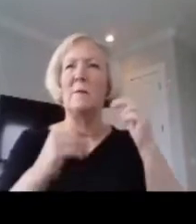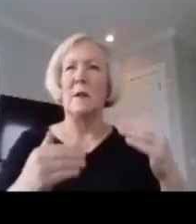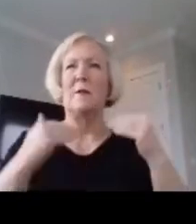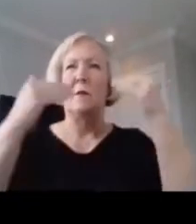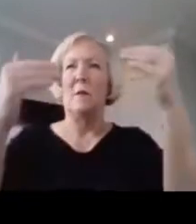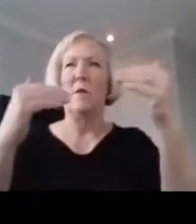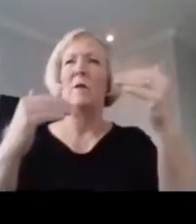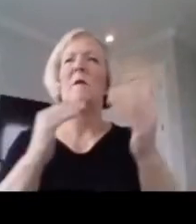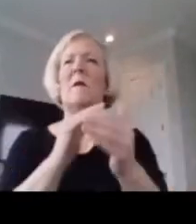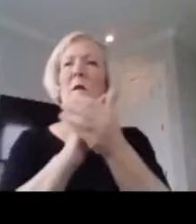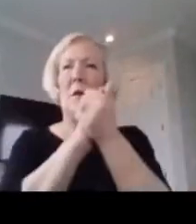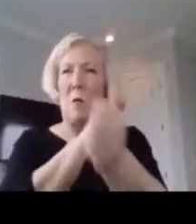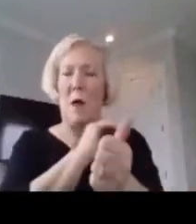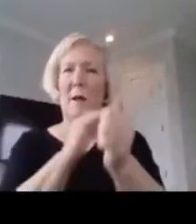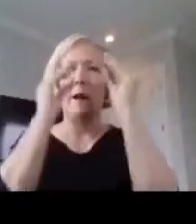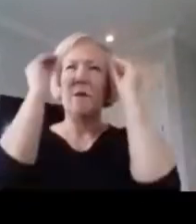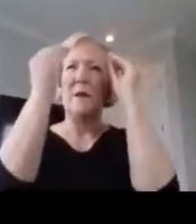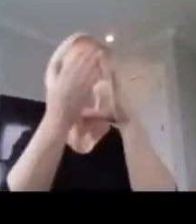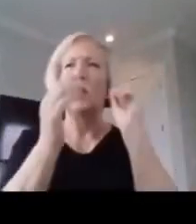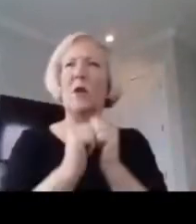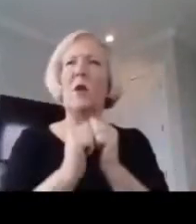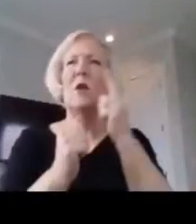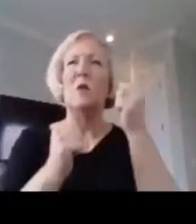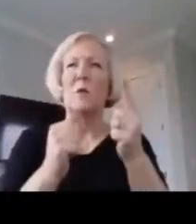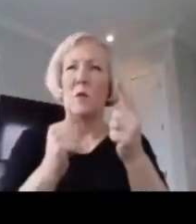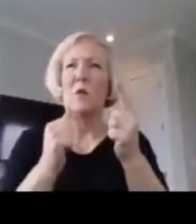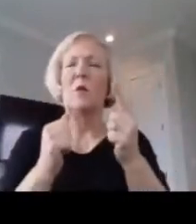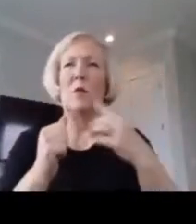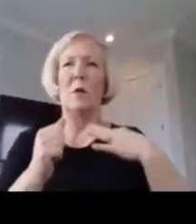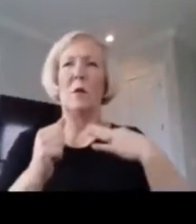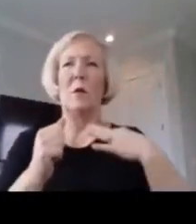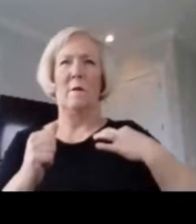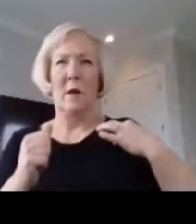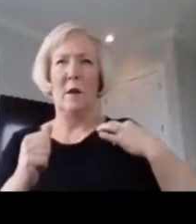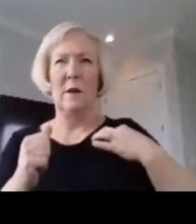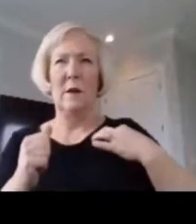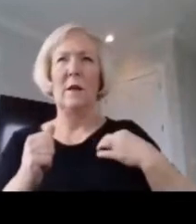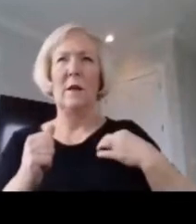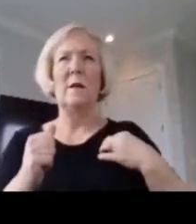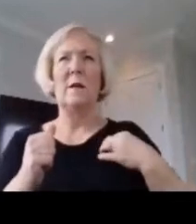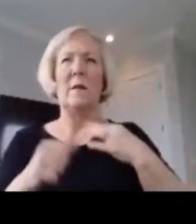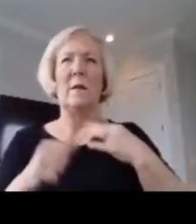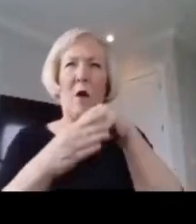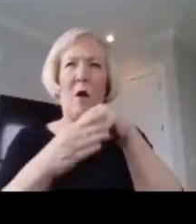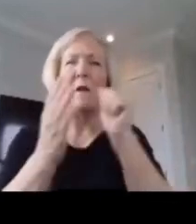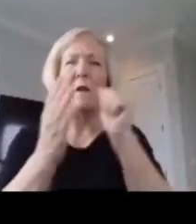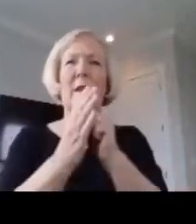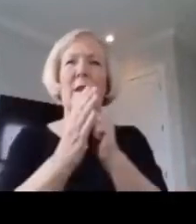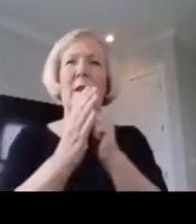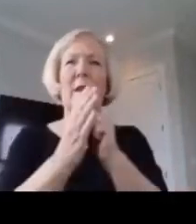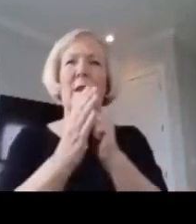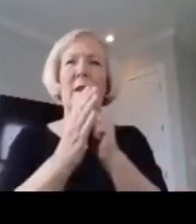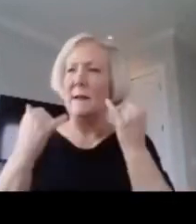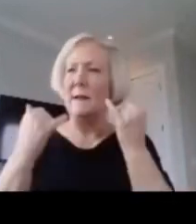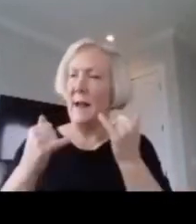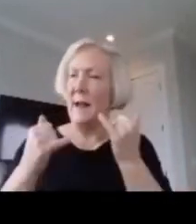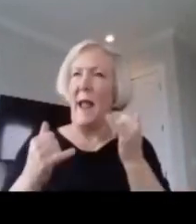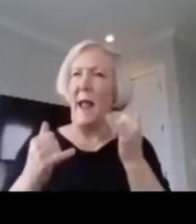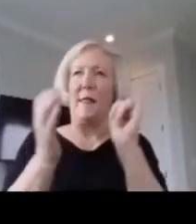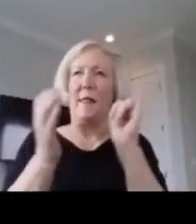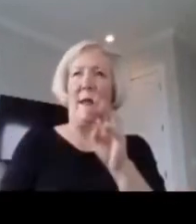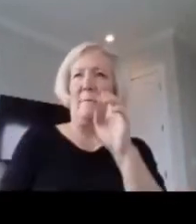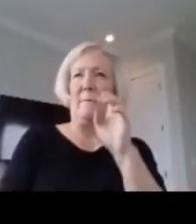through a voluntary advanced certification. Today, more than ever, that mission is of even greater